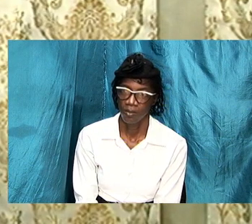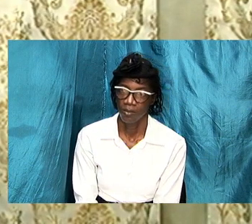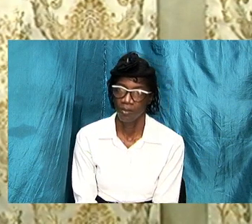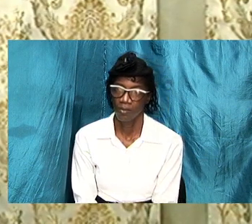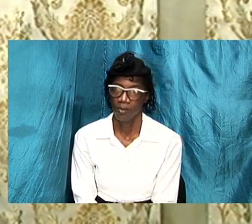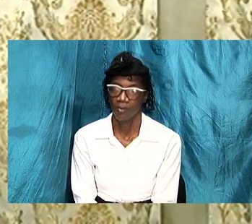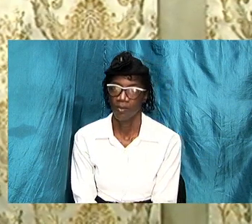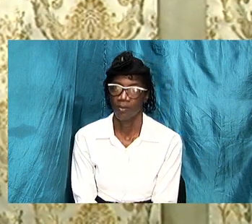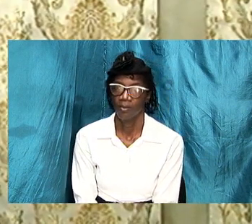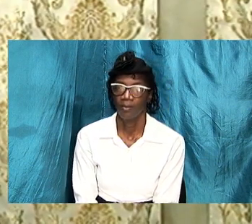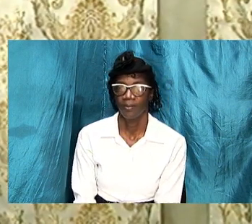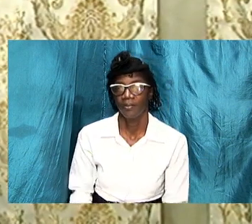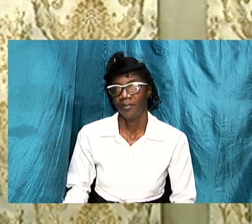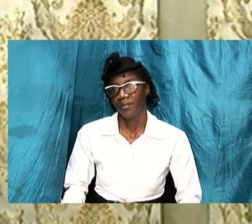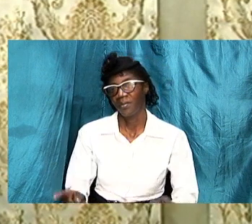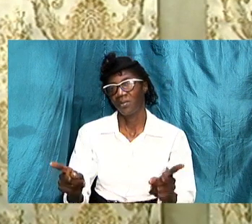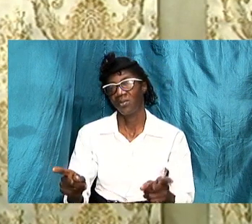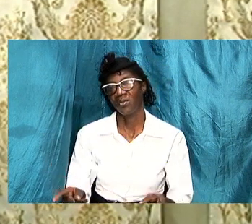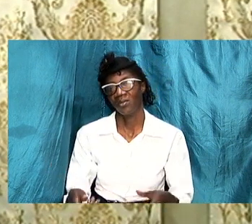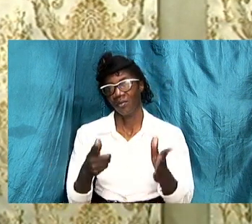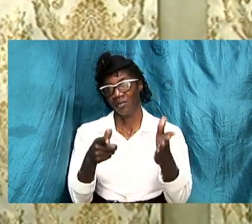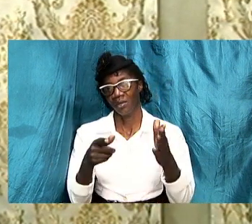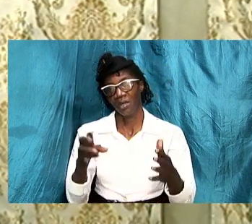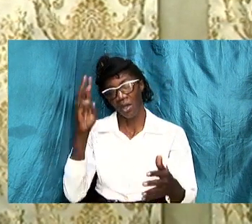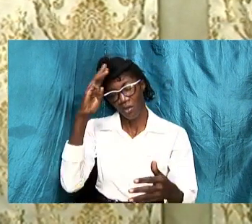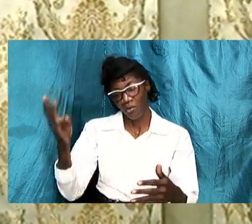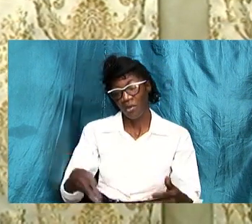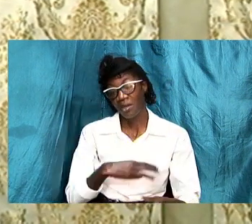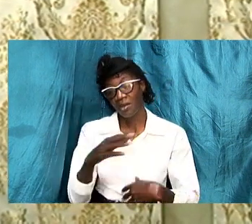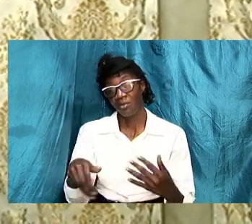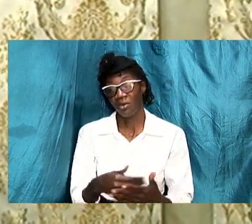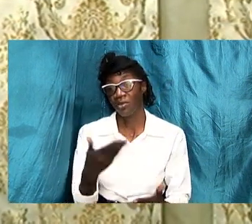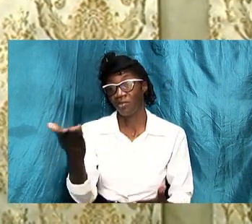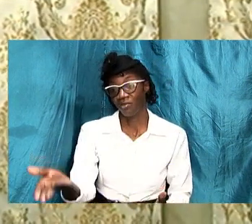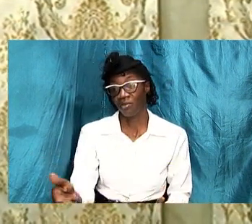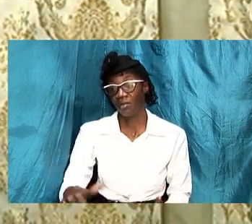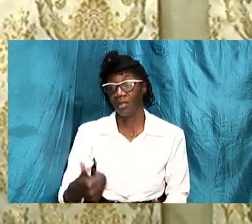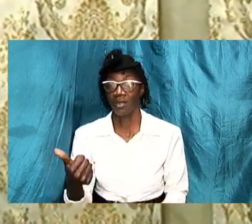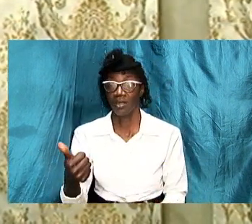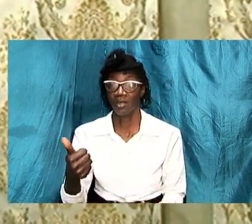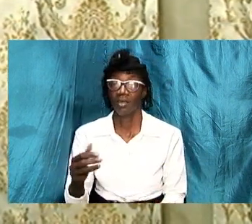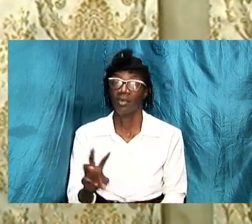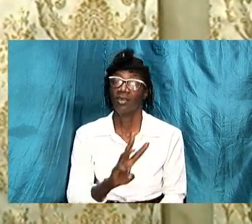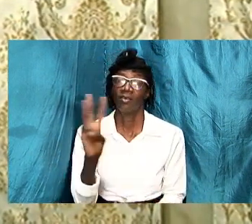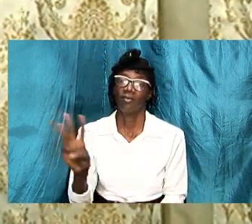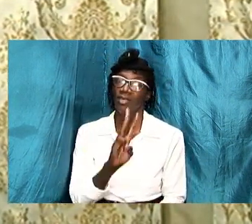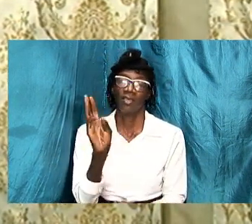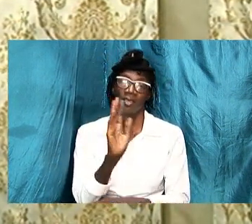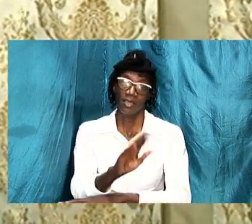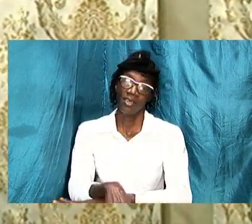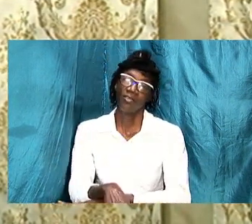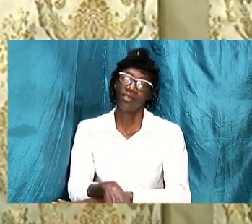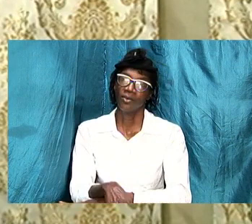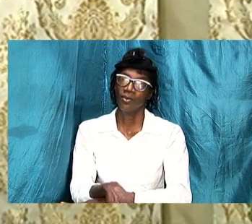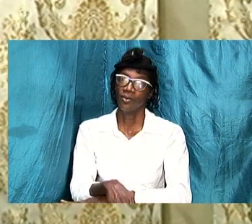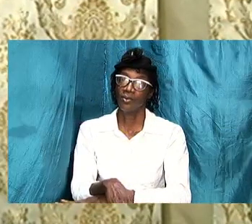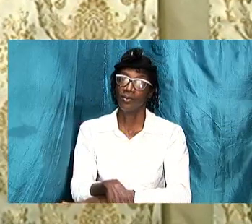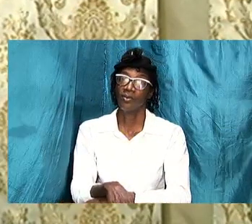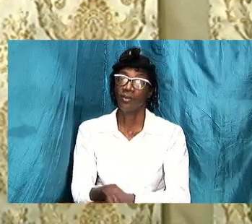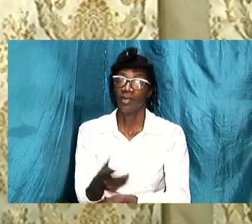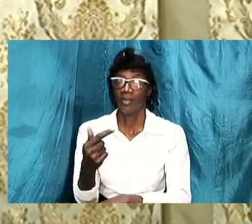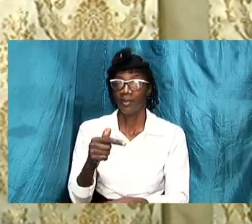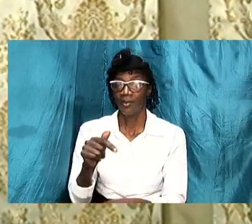and let me welcome all of us another wednesday afternoon to